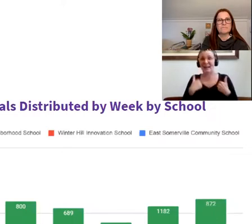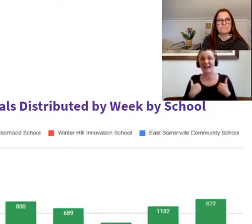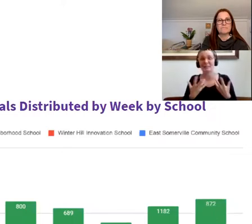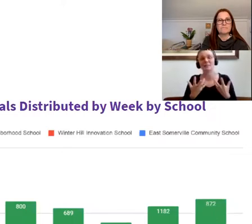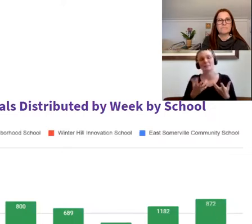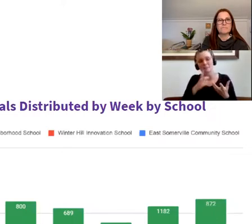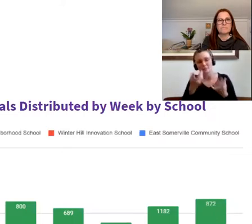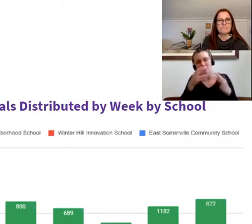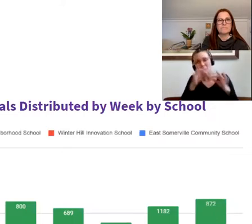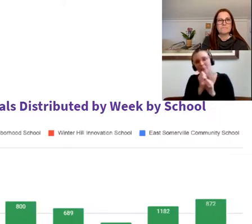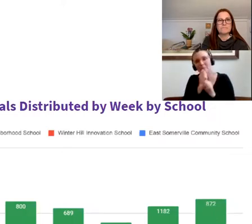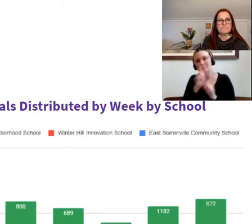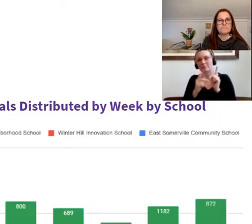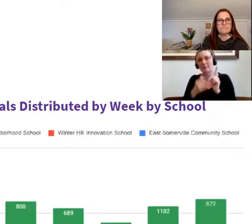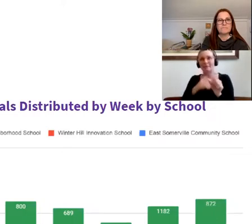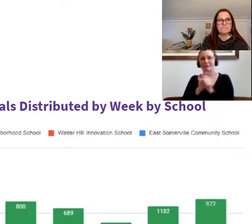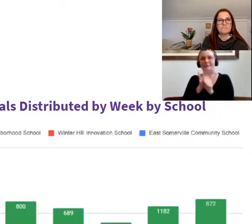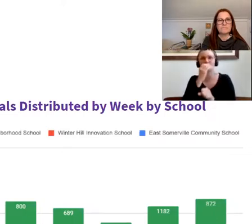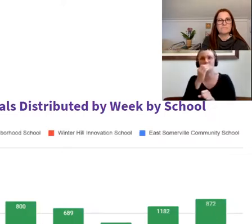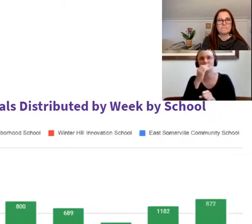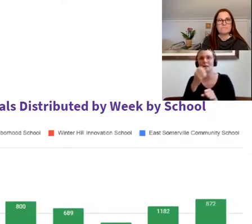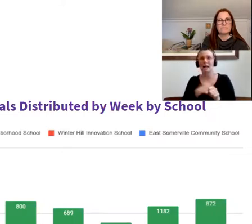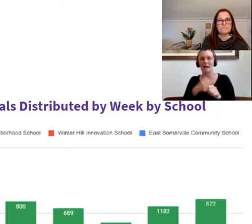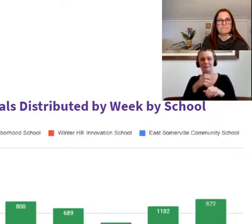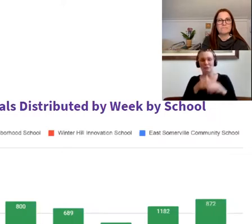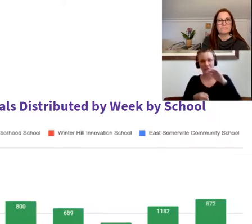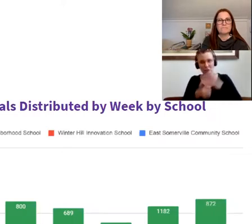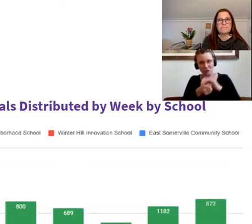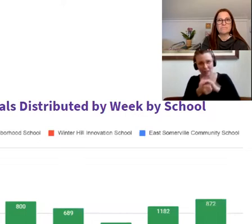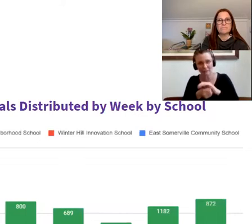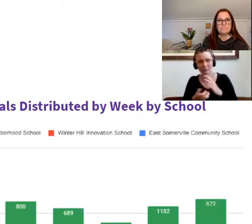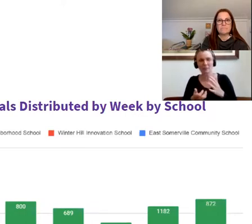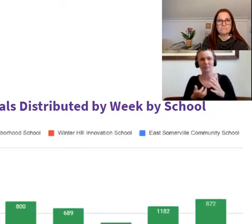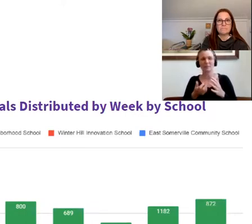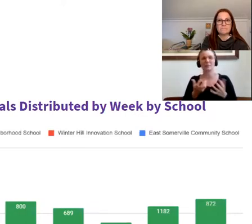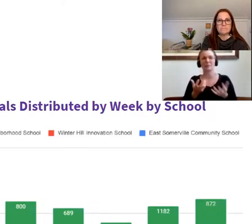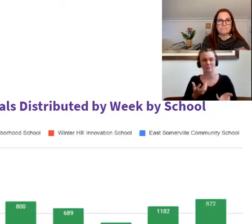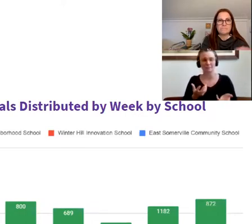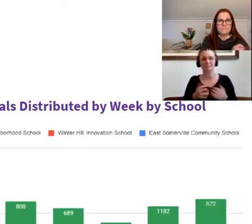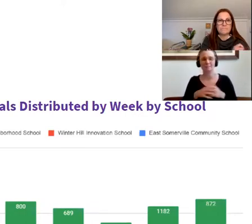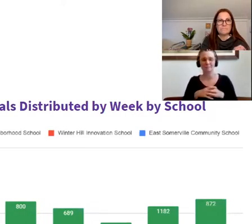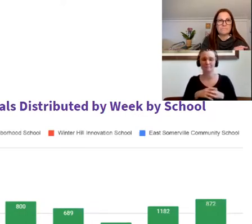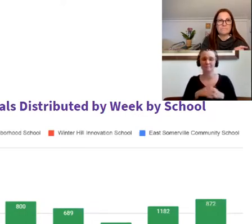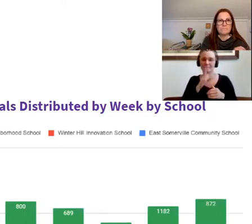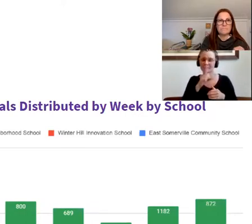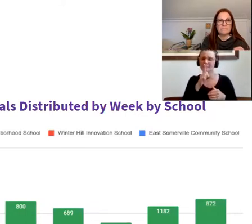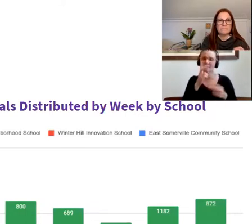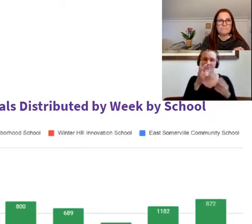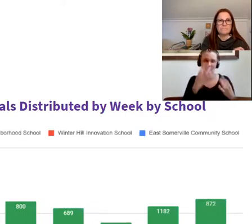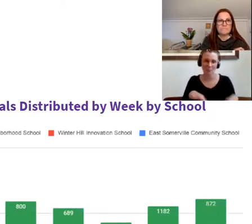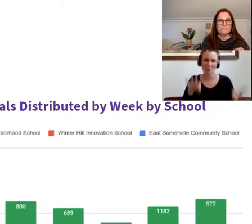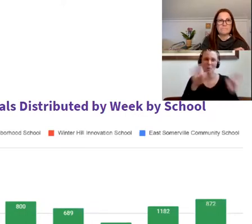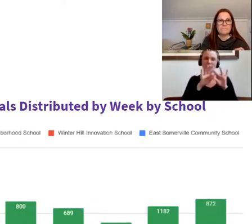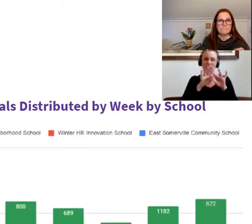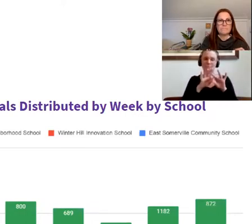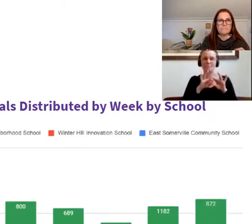all the resources to be sheltered at home, especially a more vulnerable population like seniors, is critically important. I'll give you